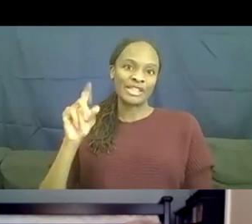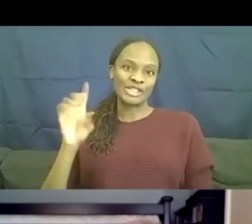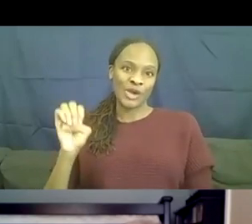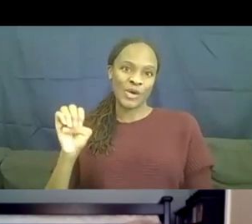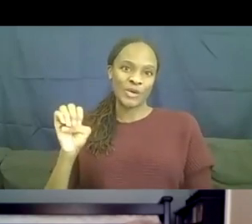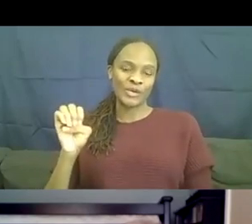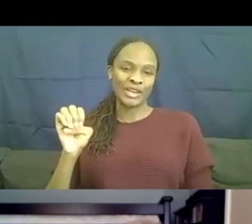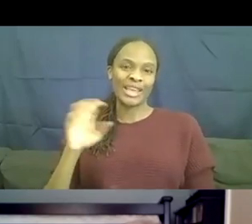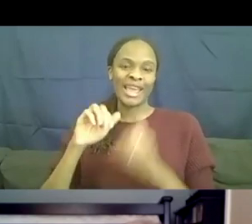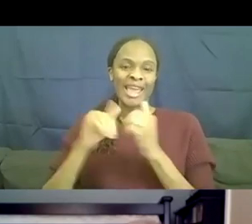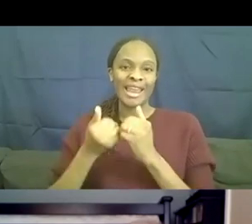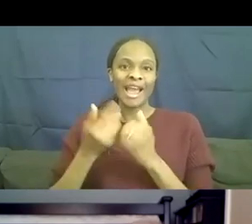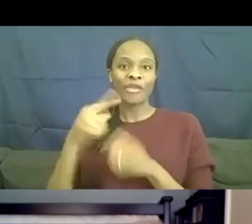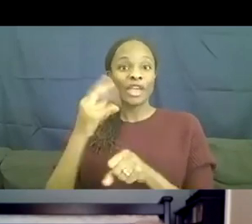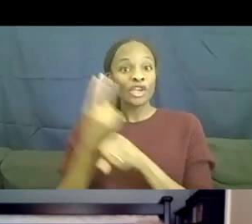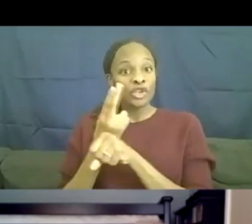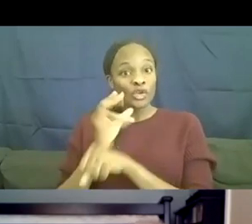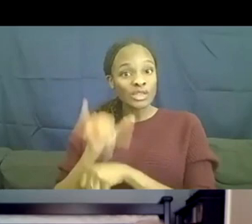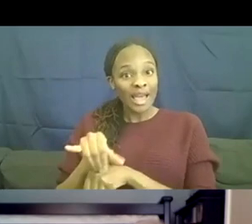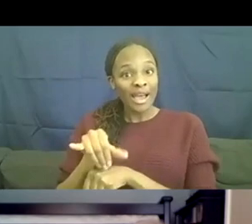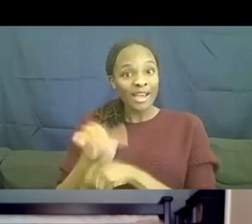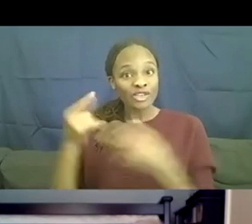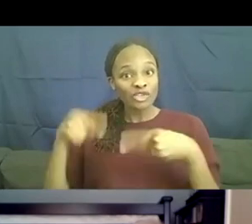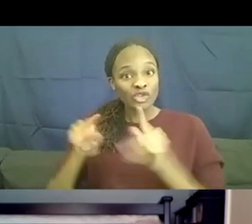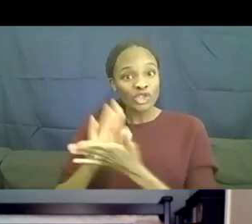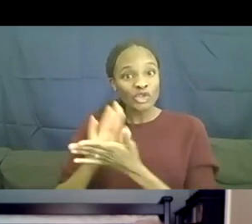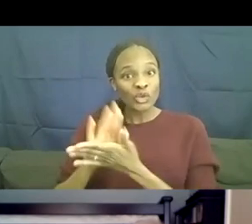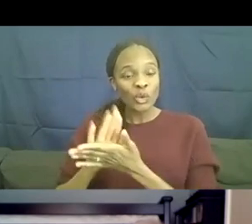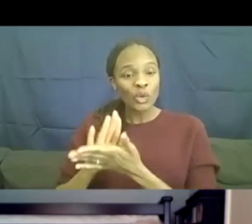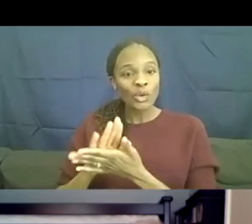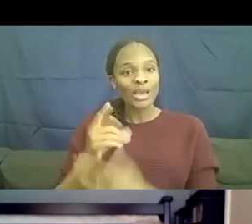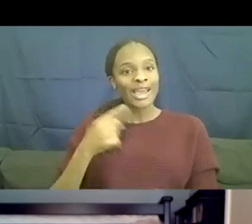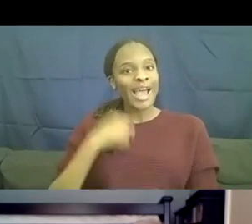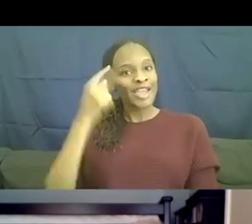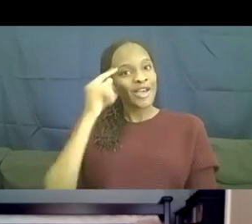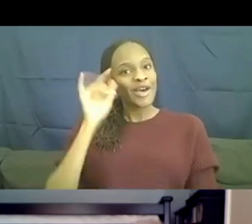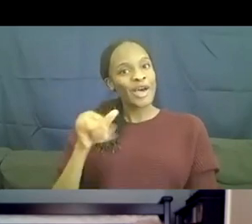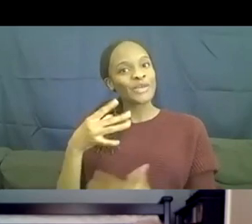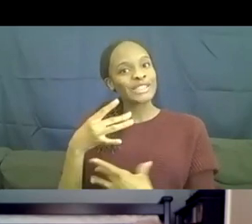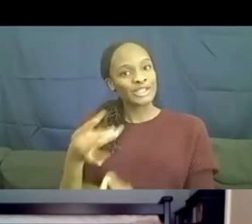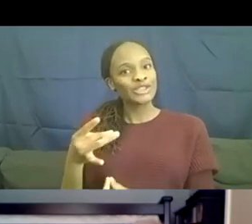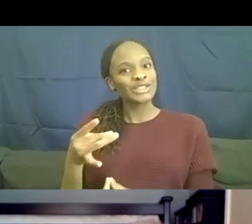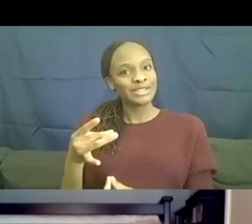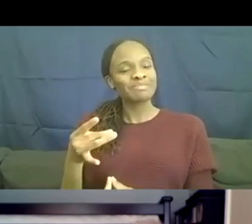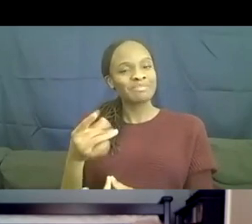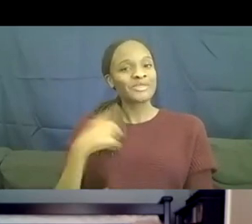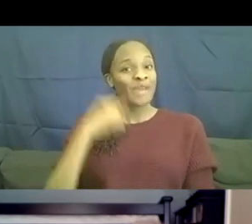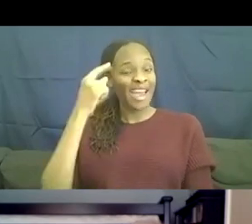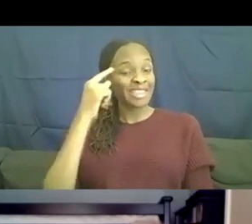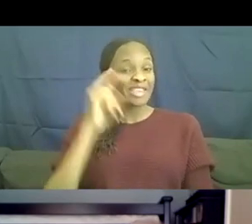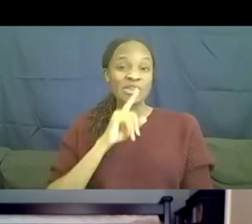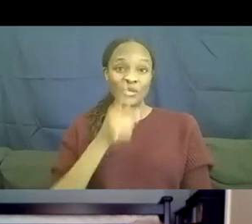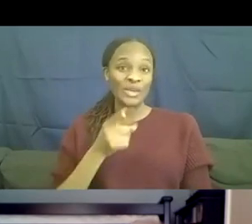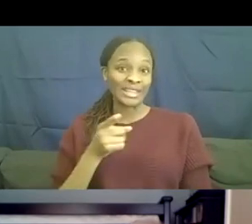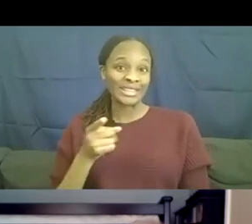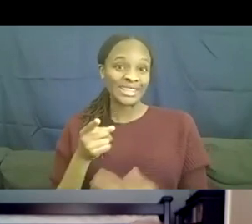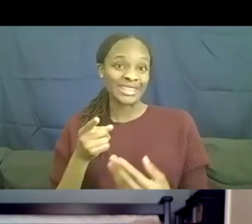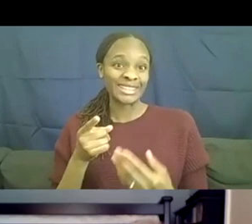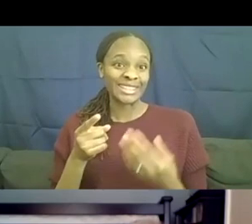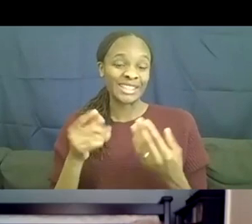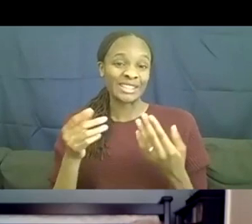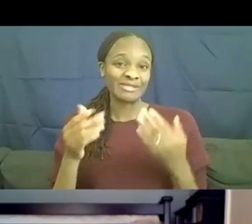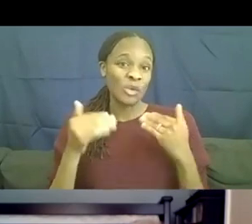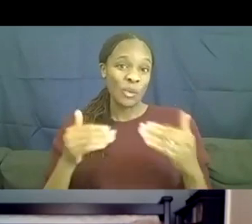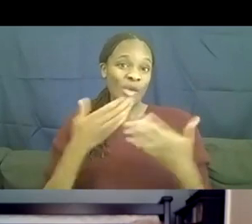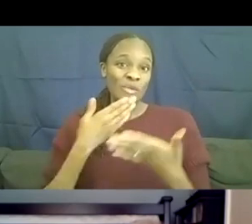use that in their schools. So that's what I found very interesting. So I think it turned out really well. And I love the lady who did that.